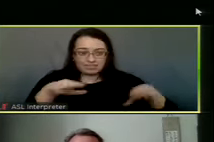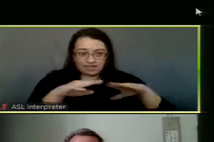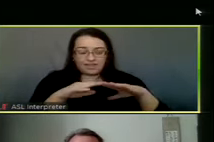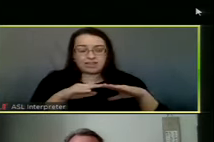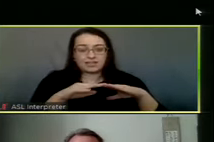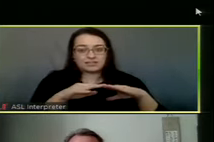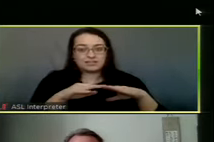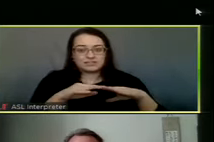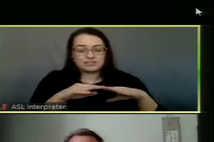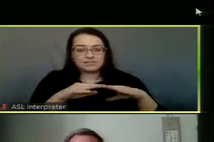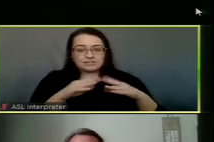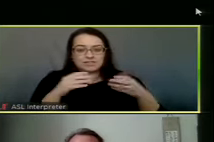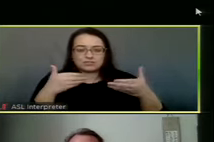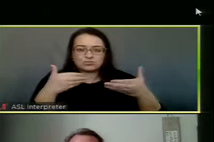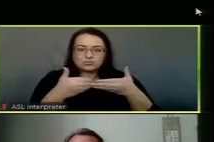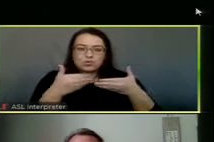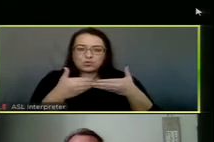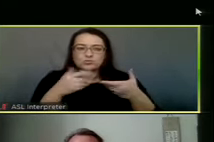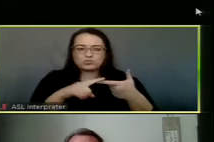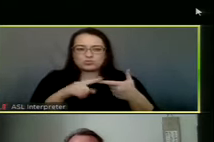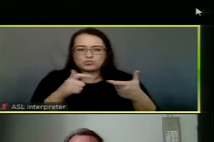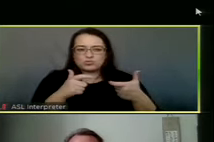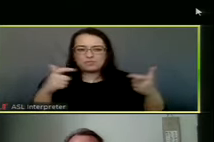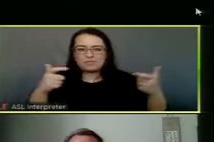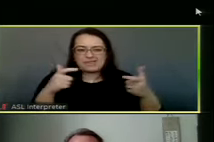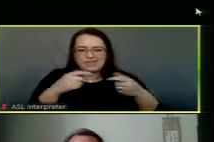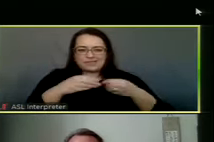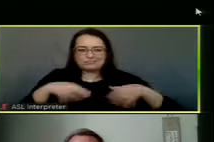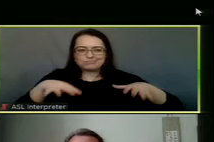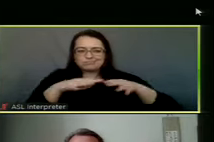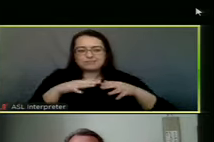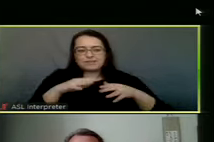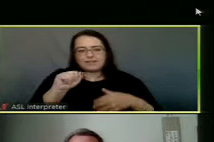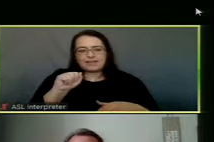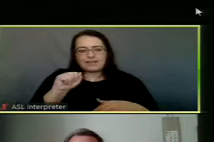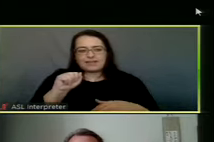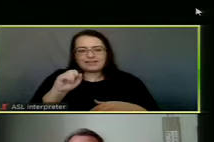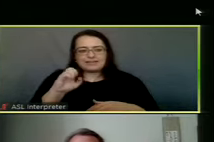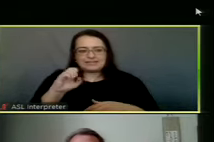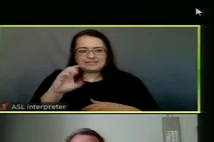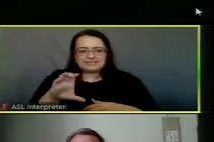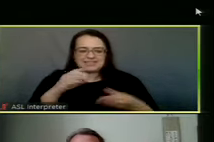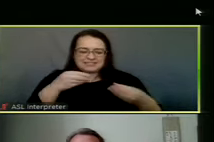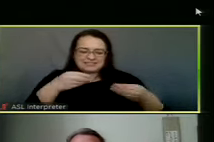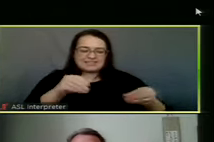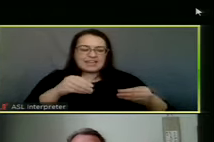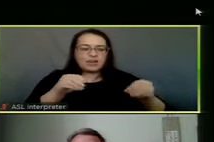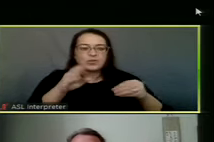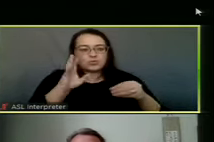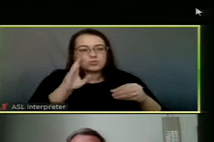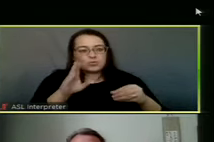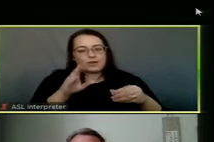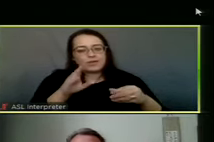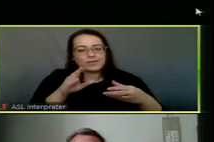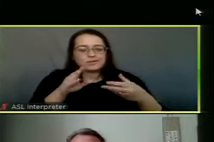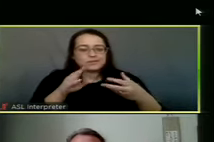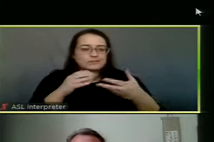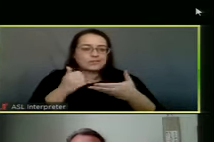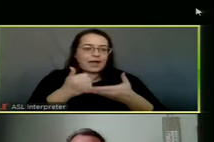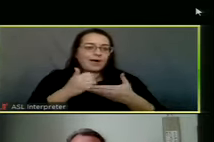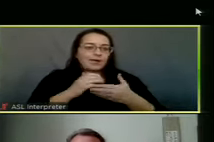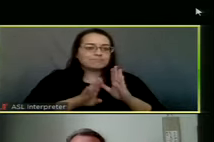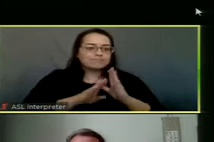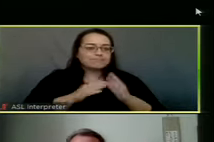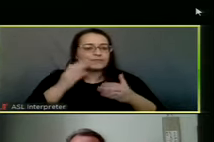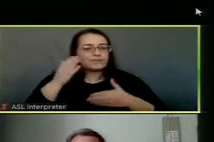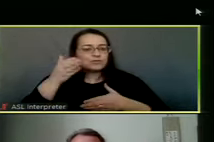adjacent to a larger tract of land owned by AEDC. And this sale is going to facilitate future development of this area.